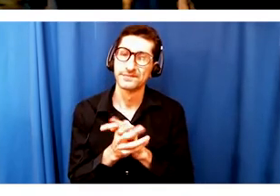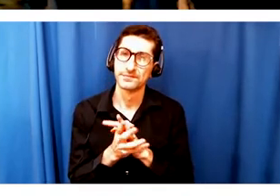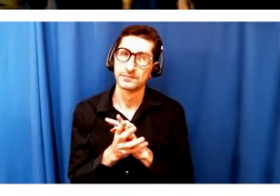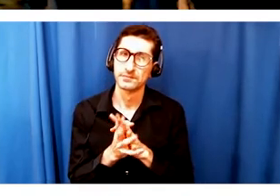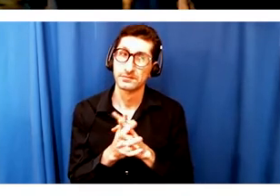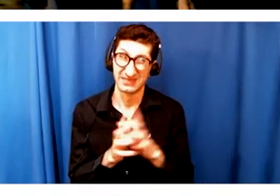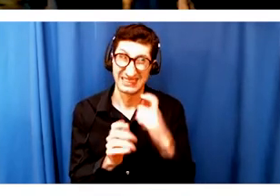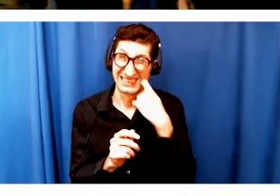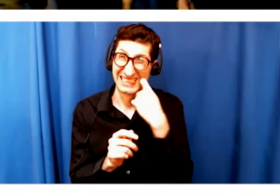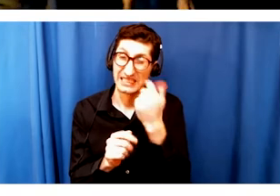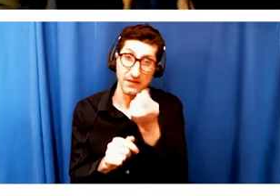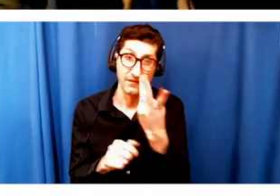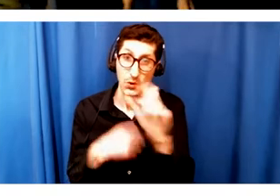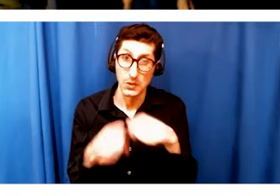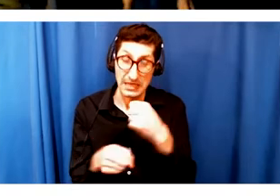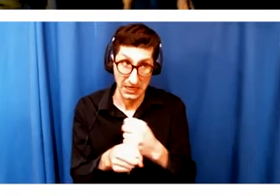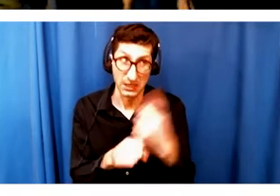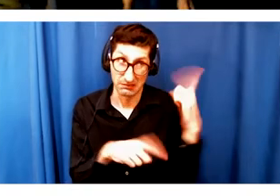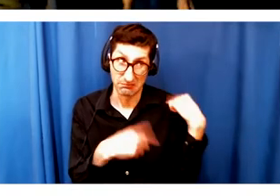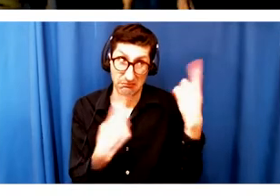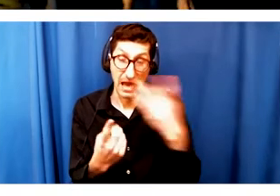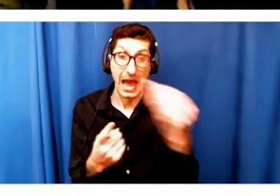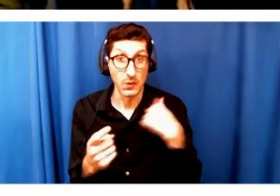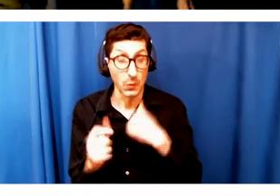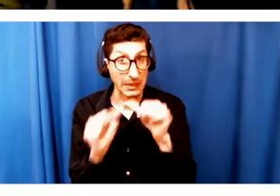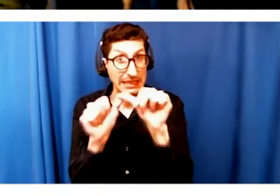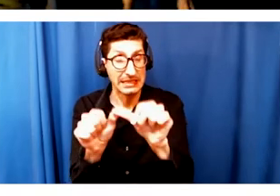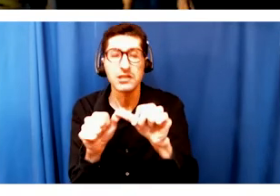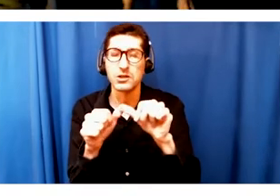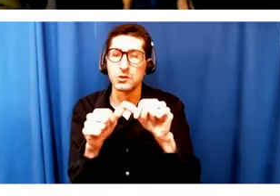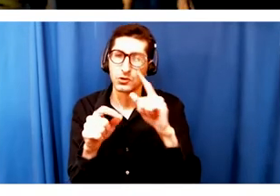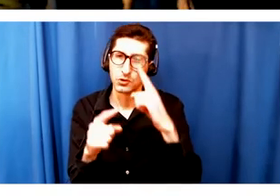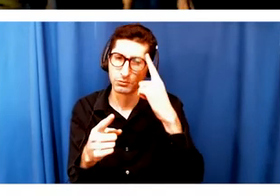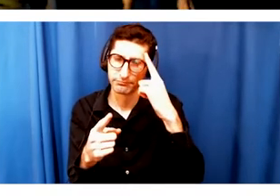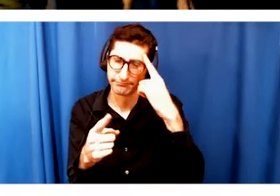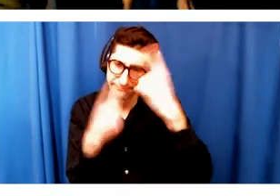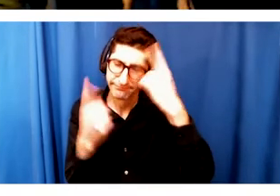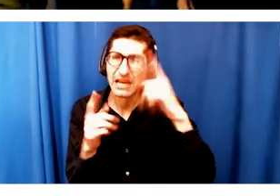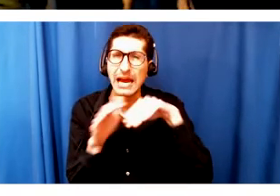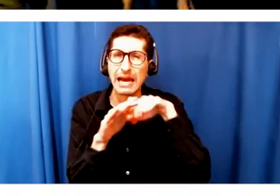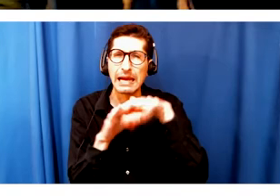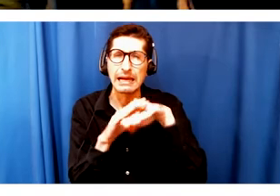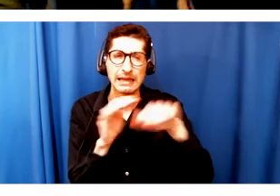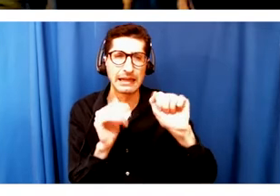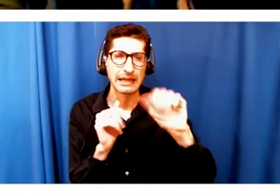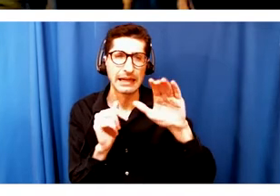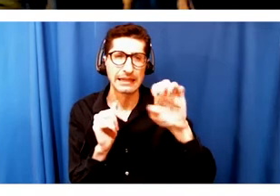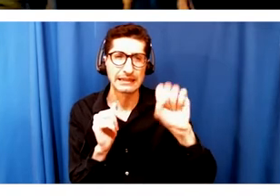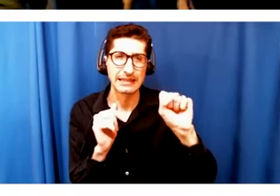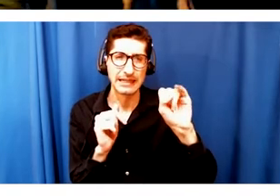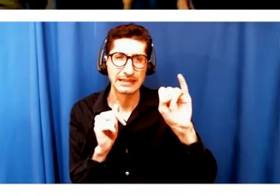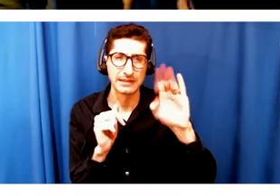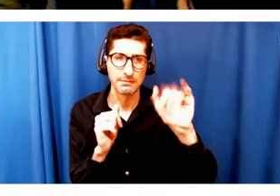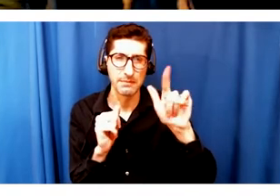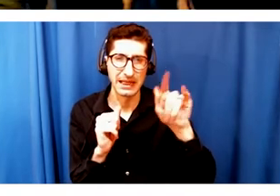years and continue to do so is the question of accessibility, specifically in the area of the deaf,